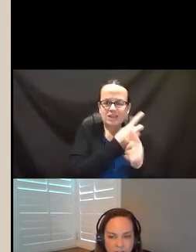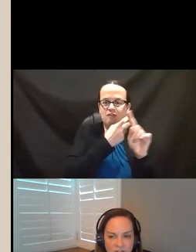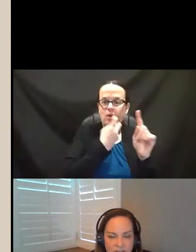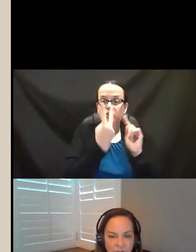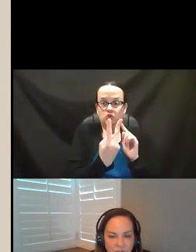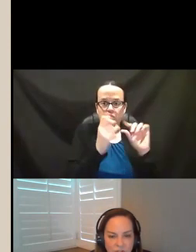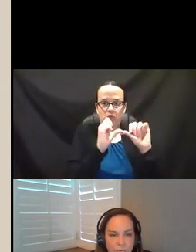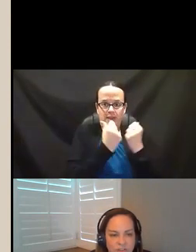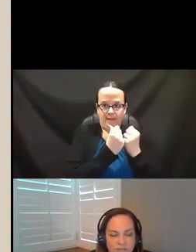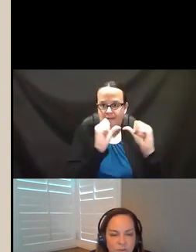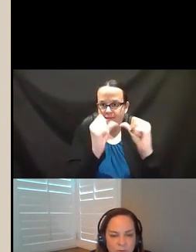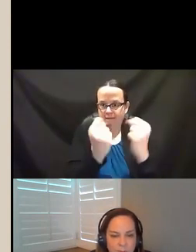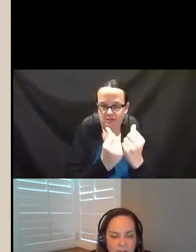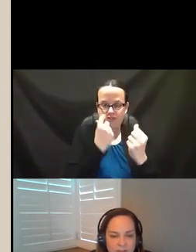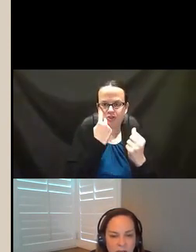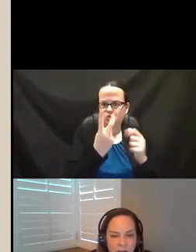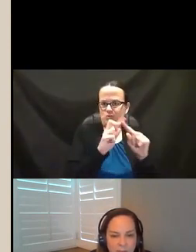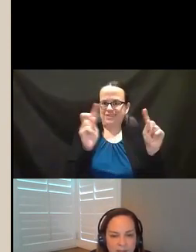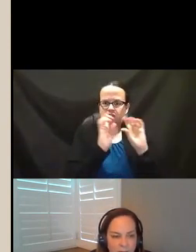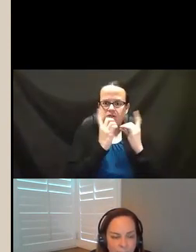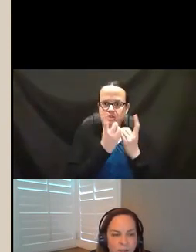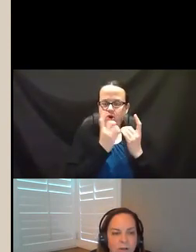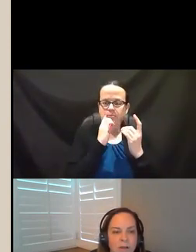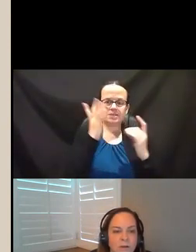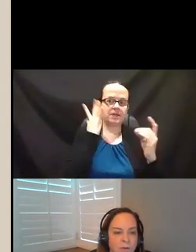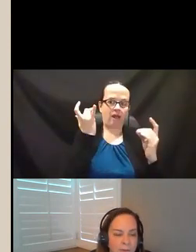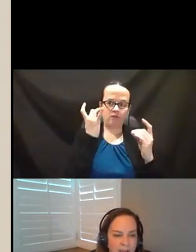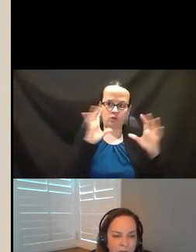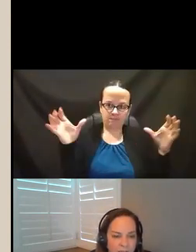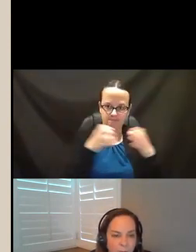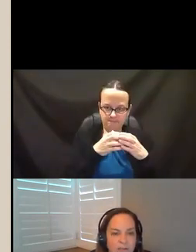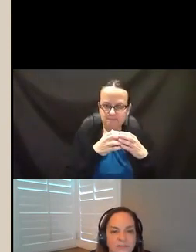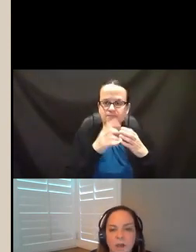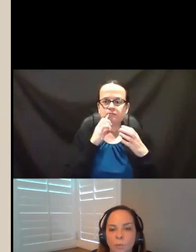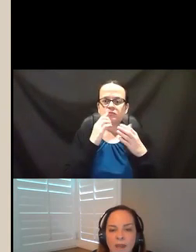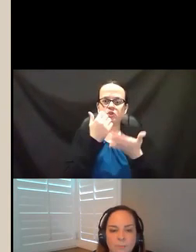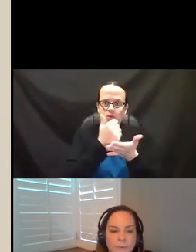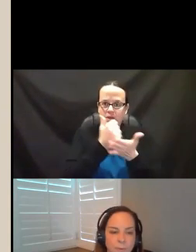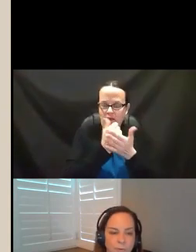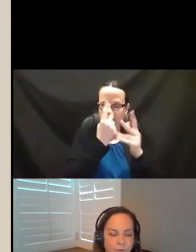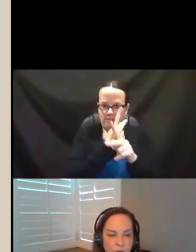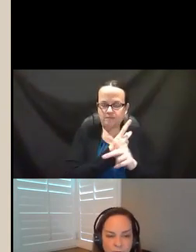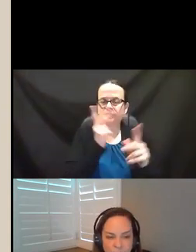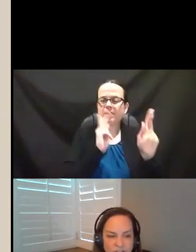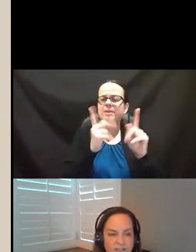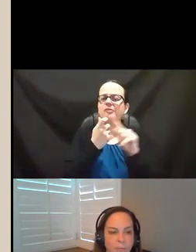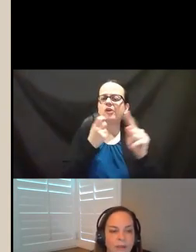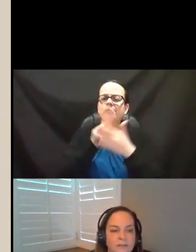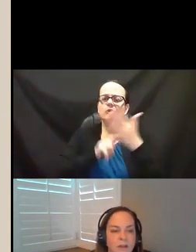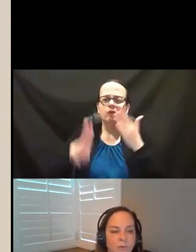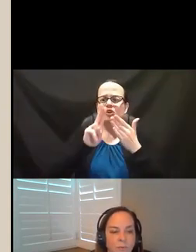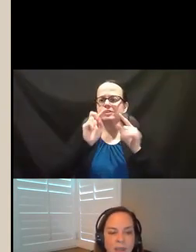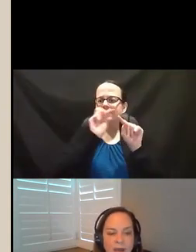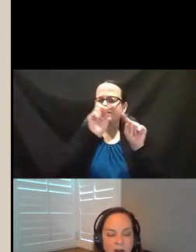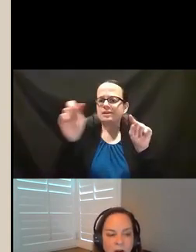agencies or two different departments in California who came together to help us. We had people from universities helping